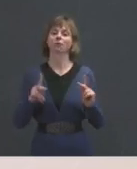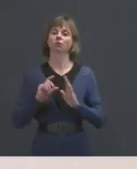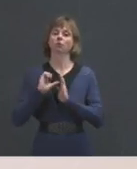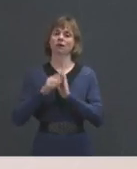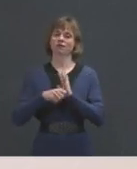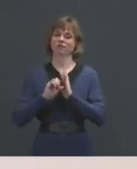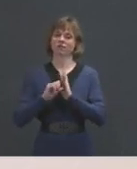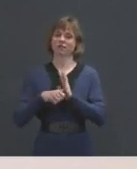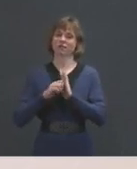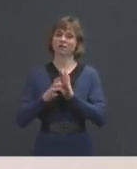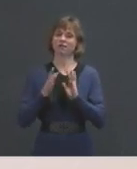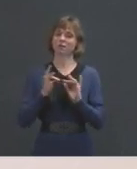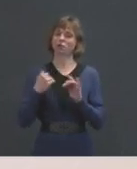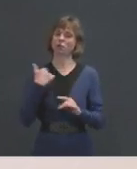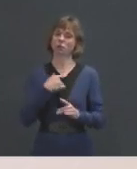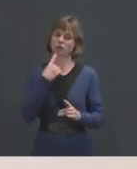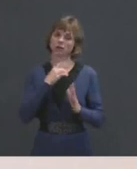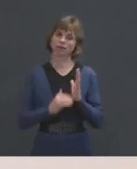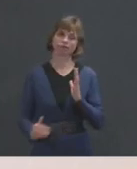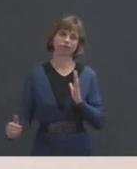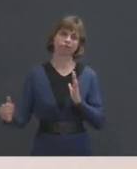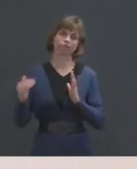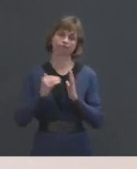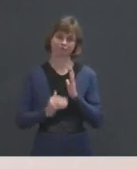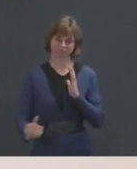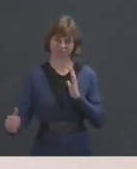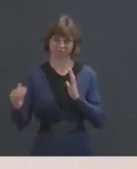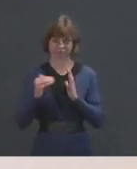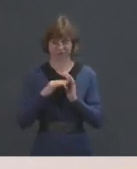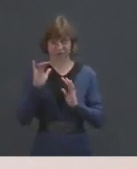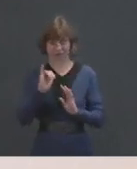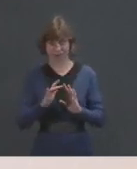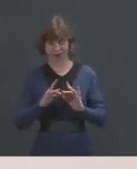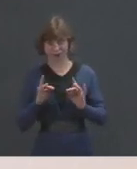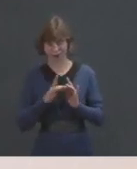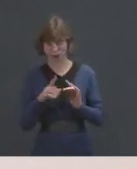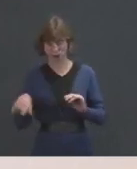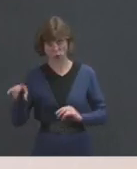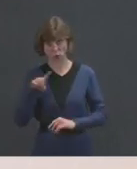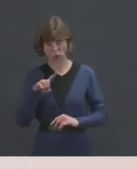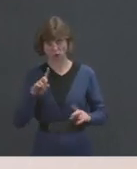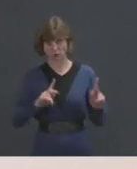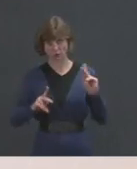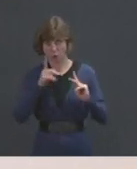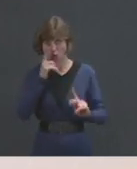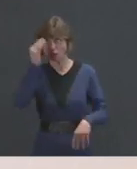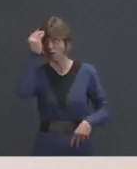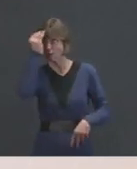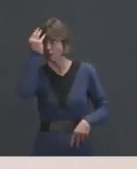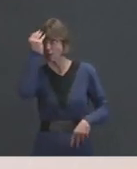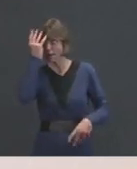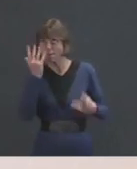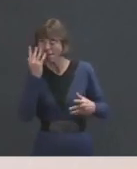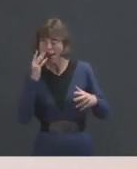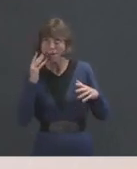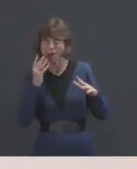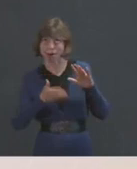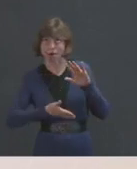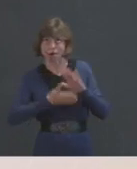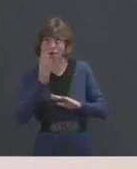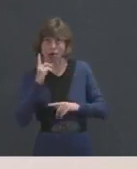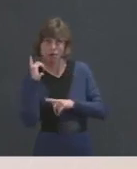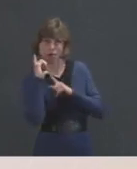repeatedly throughout, which is a message to those individuals who are thinking of coming to our border.